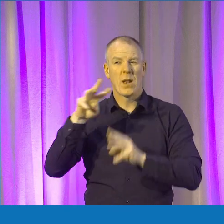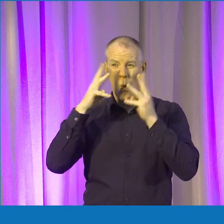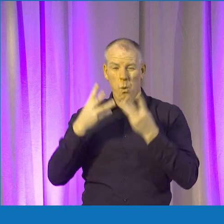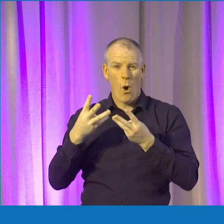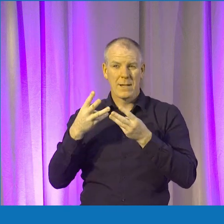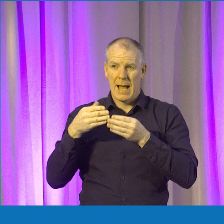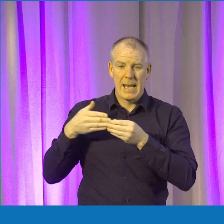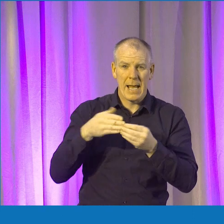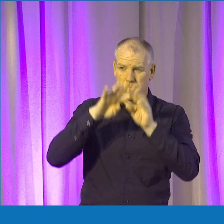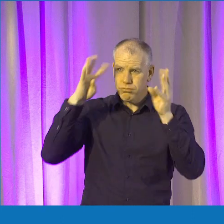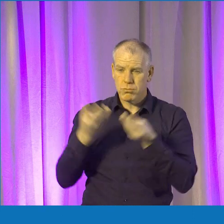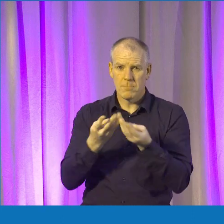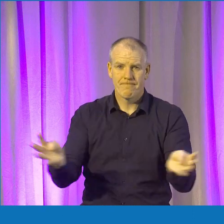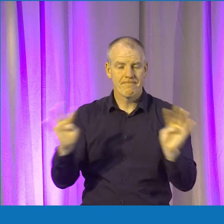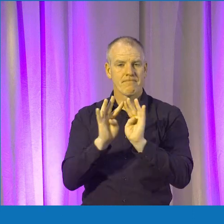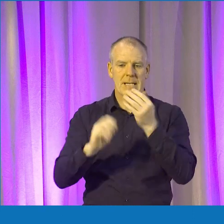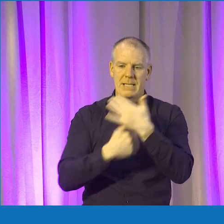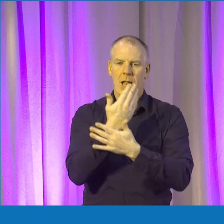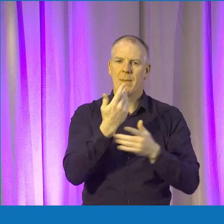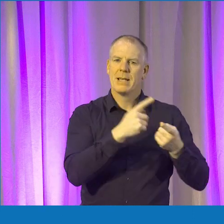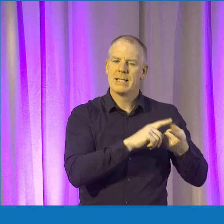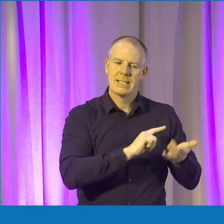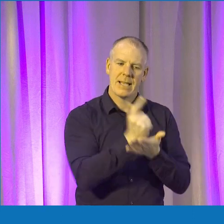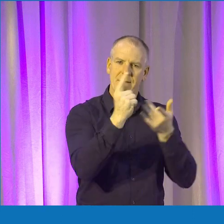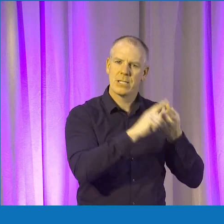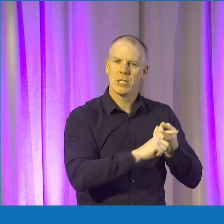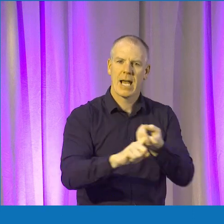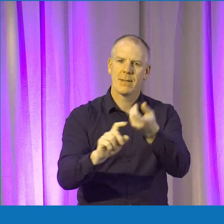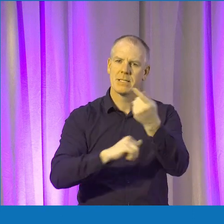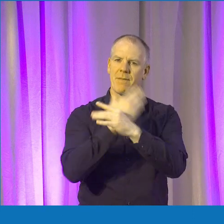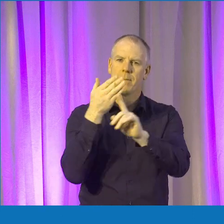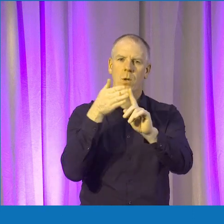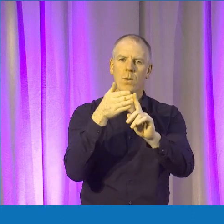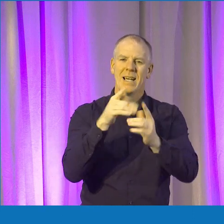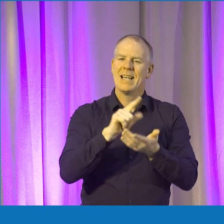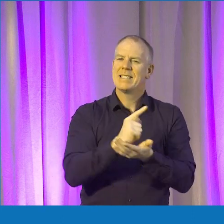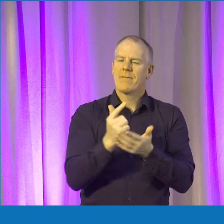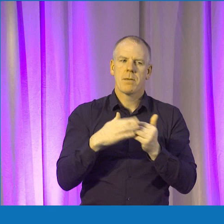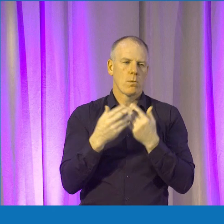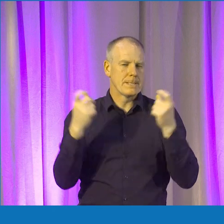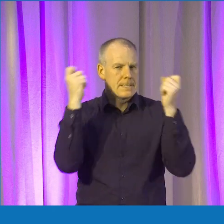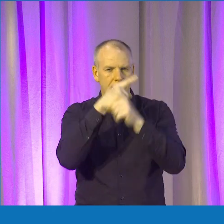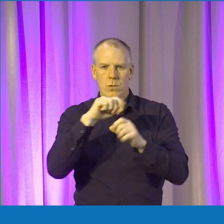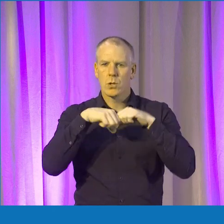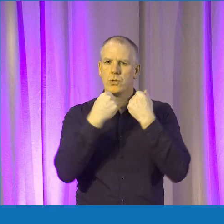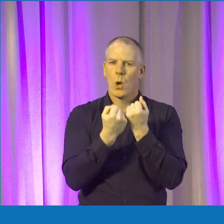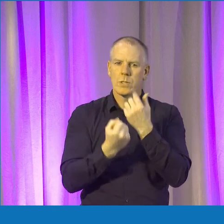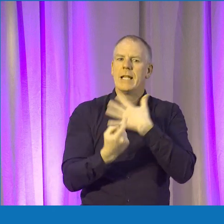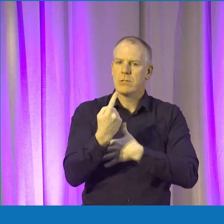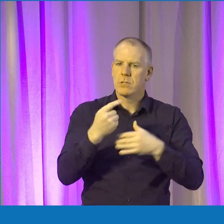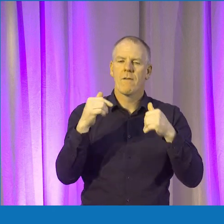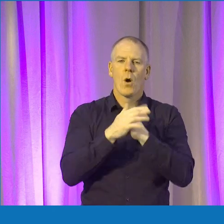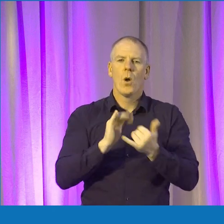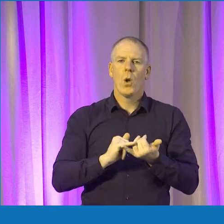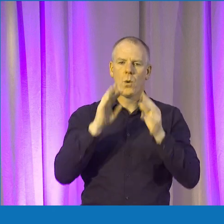developed these 17 Sustainable Development Goals. It's kind of the 17 most pressing social issues our world is facing